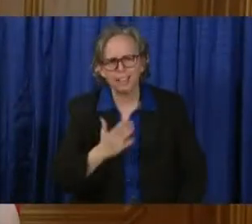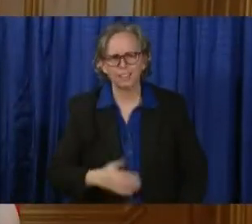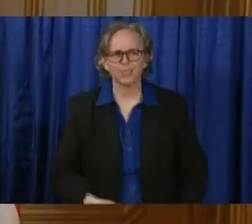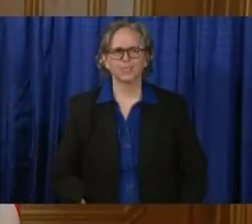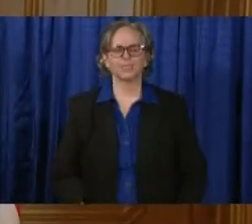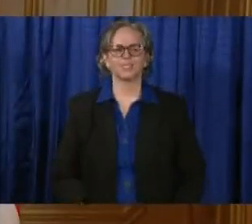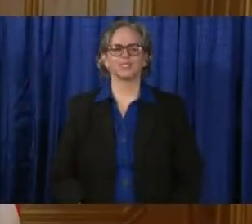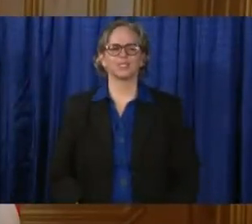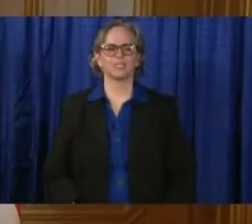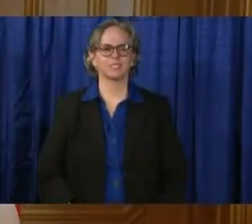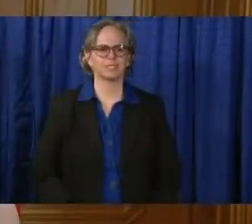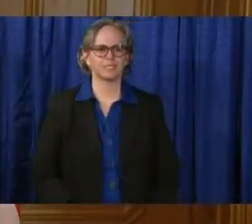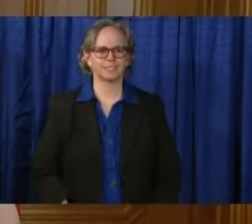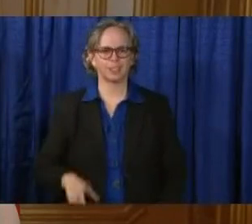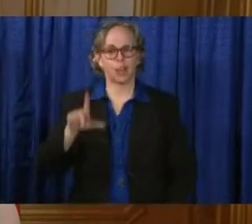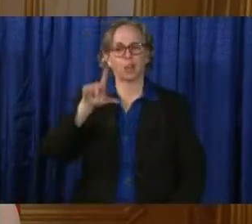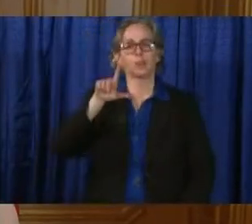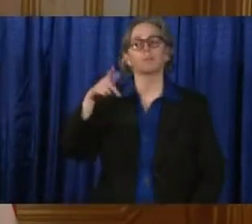Lieutenant Governor.